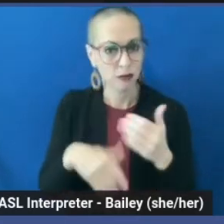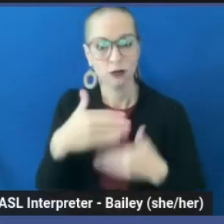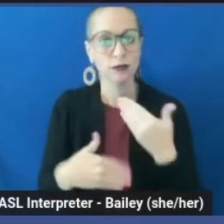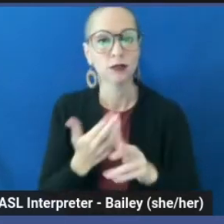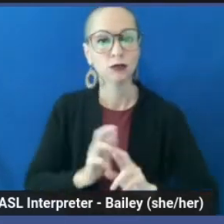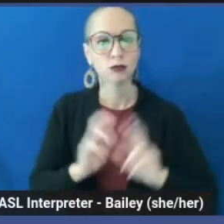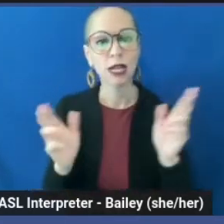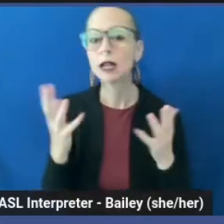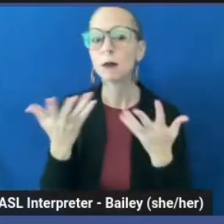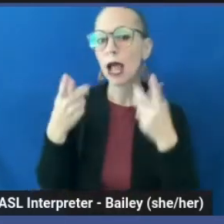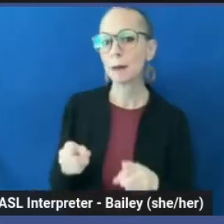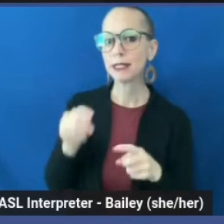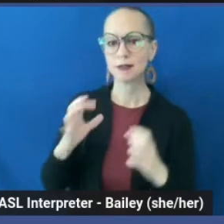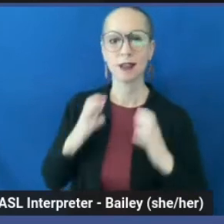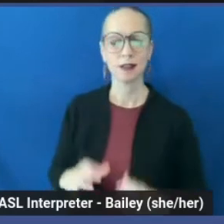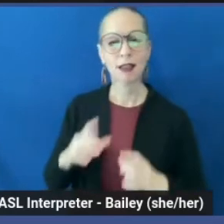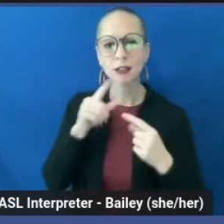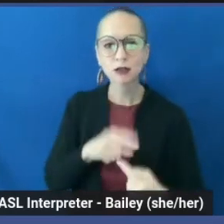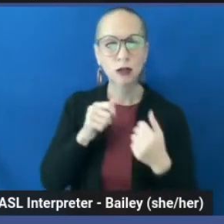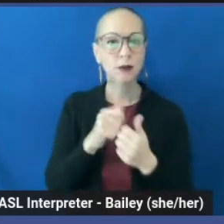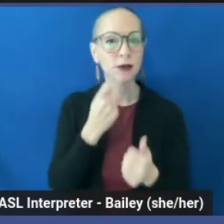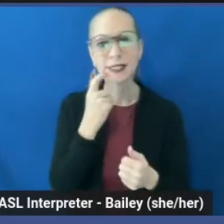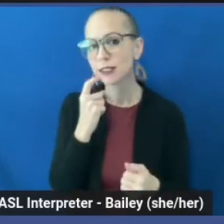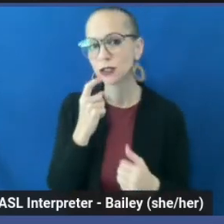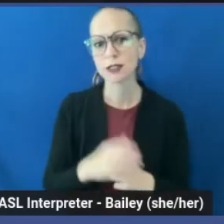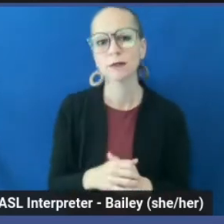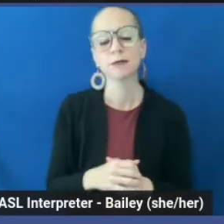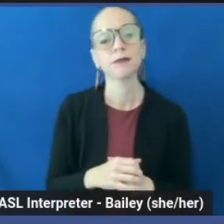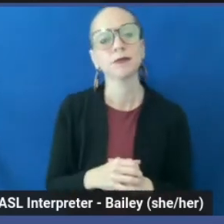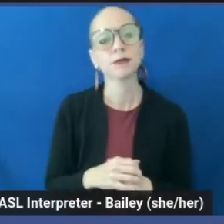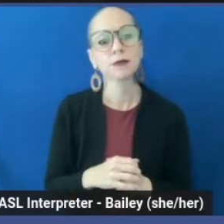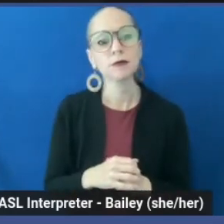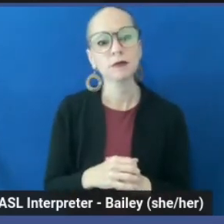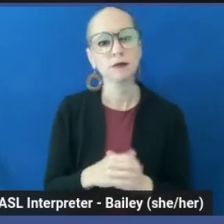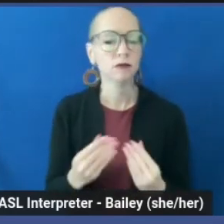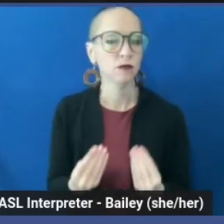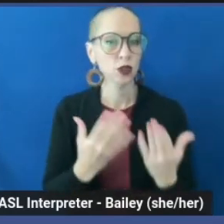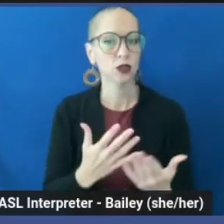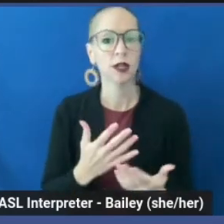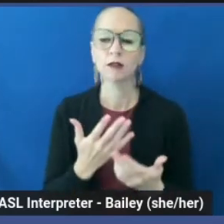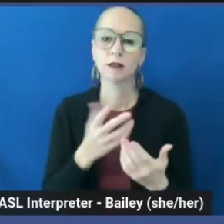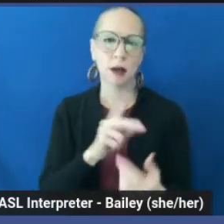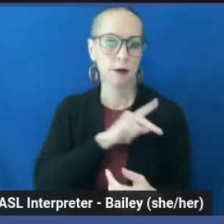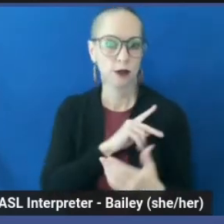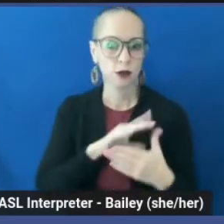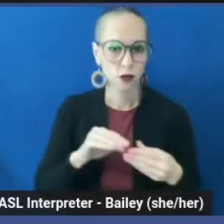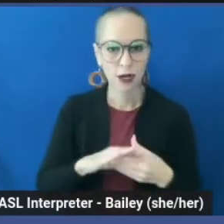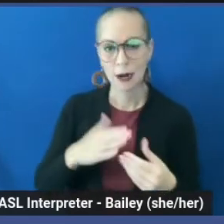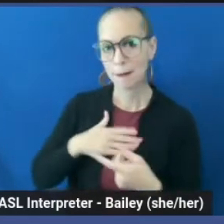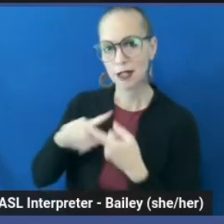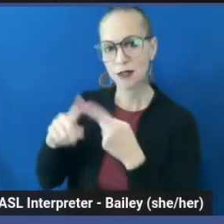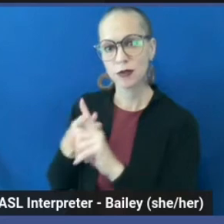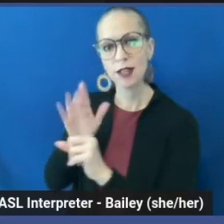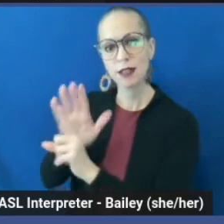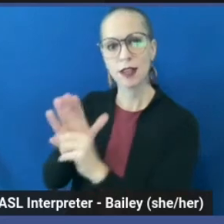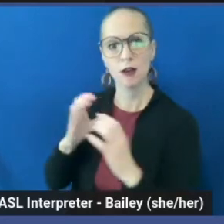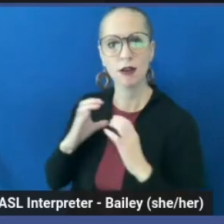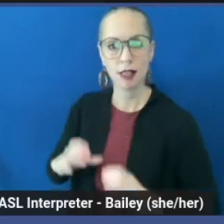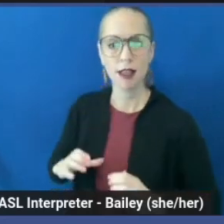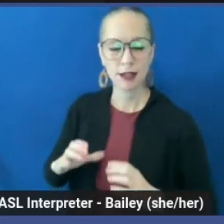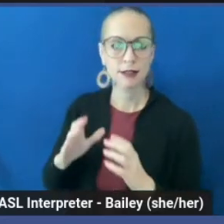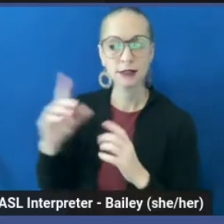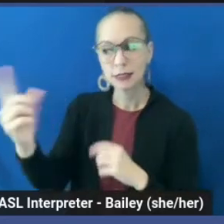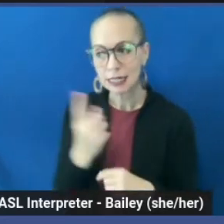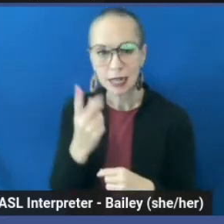we have a client struggling with addiction? I share a personal story. I have a friend who had a client come to see her